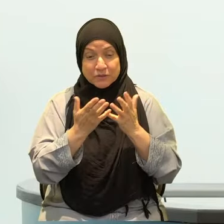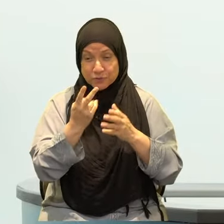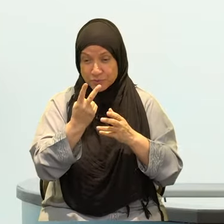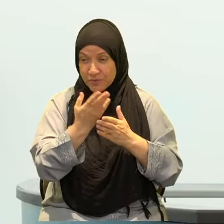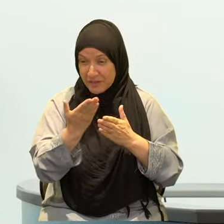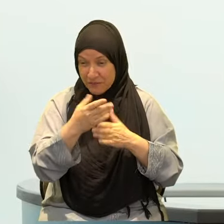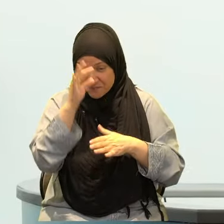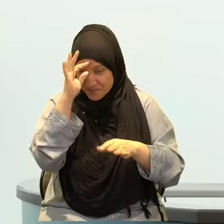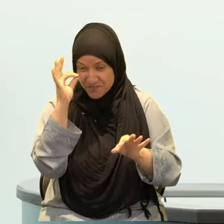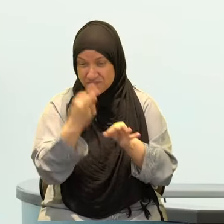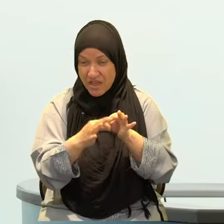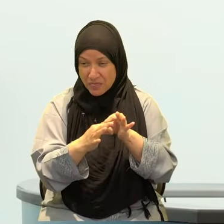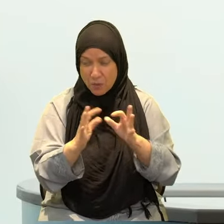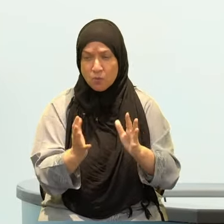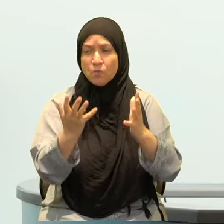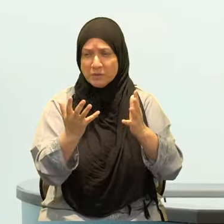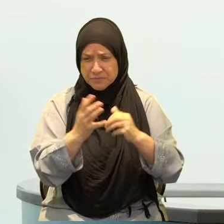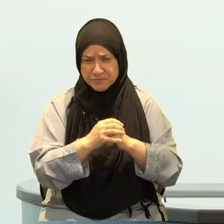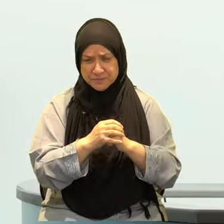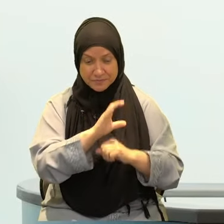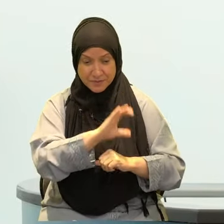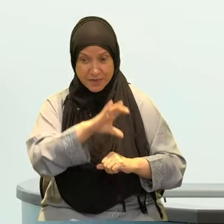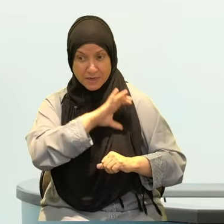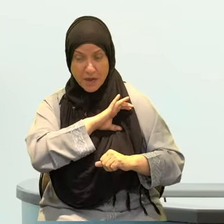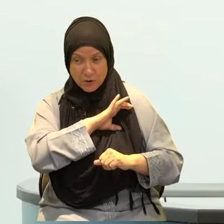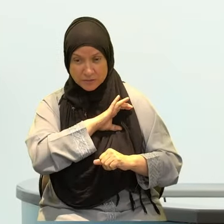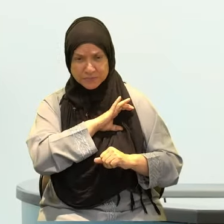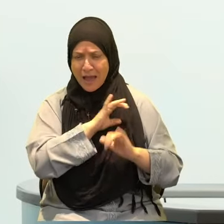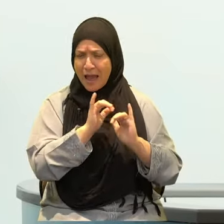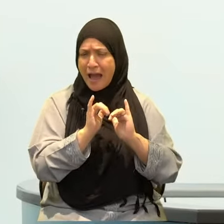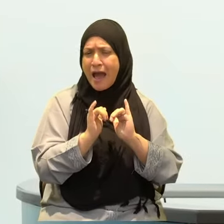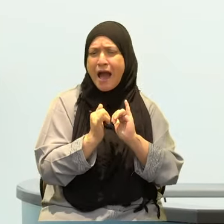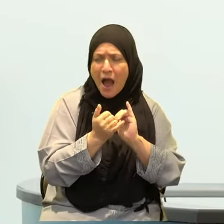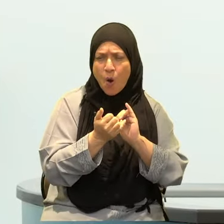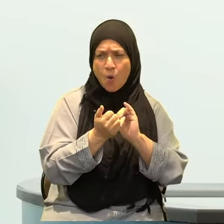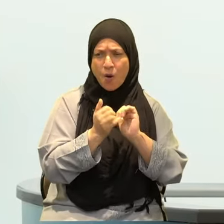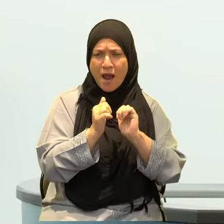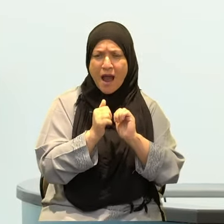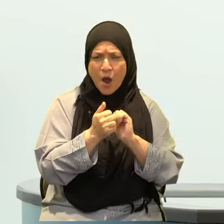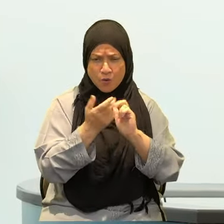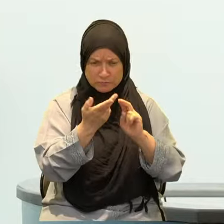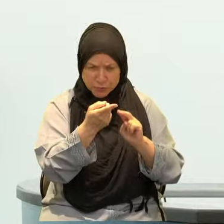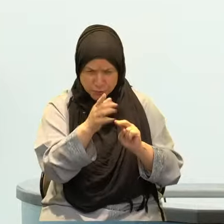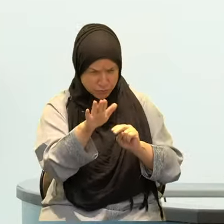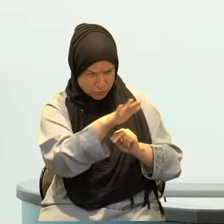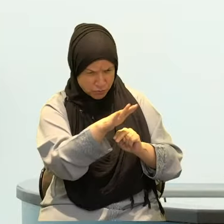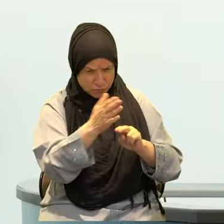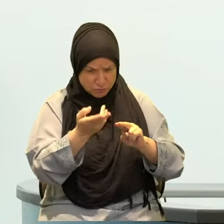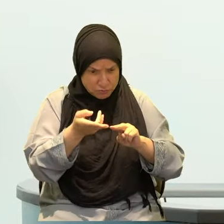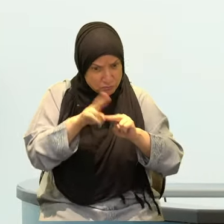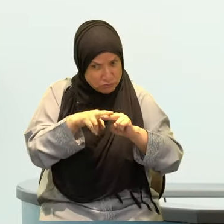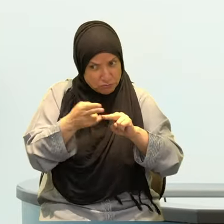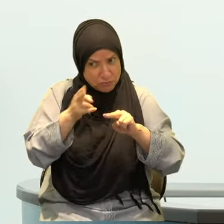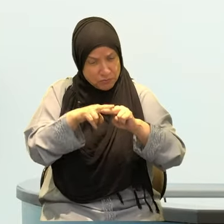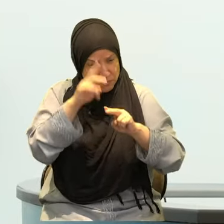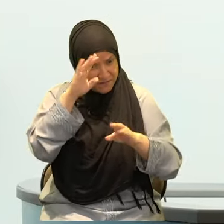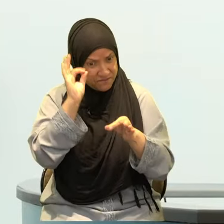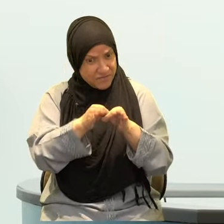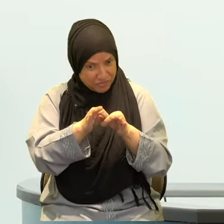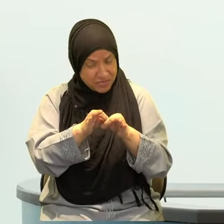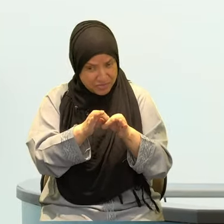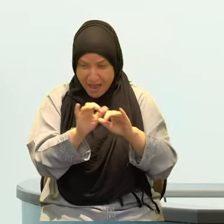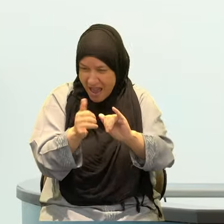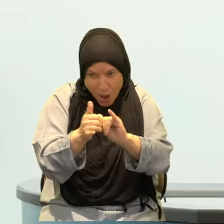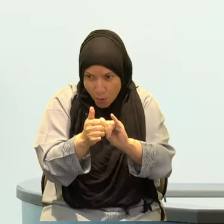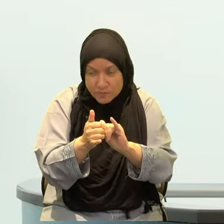faith? And you could indeed look towards the Qur'an as a means by which your faith increases. And so you want to set goals for yourself, as you should.